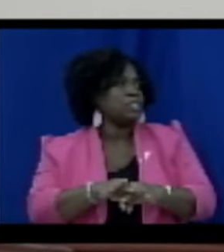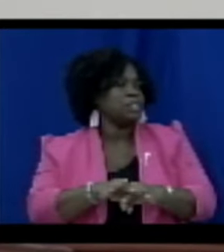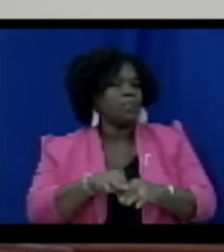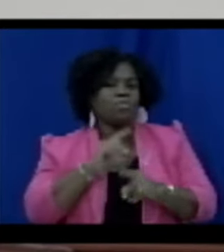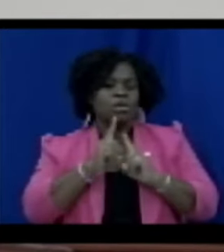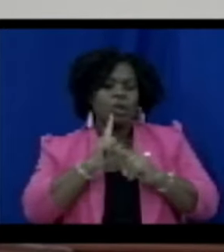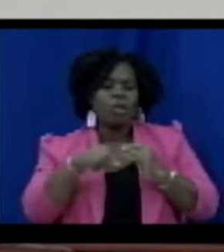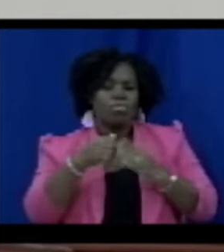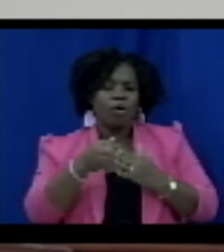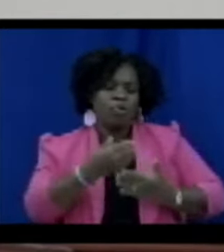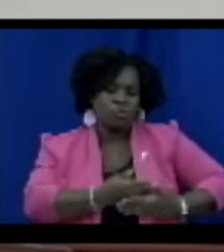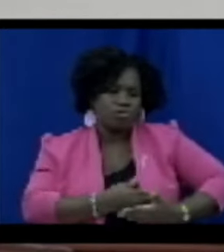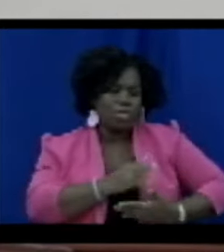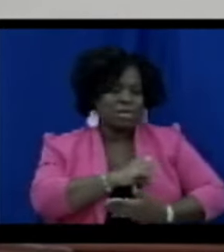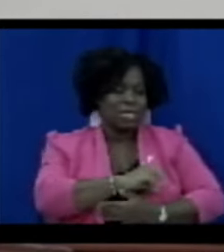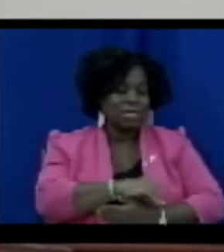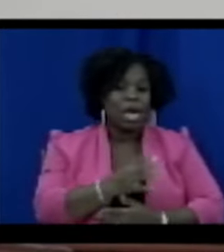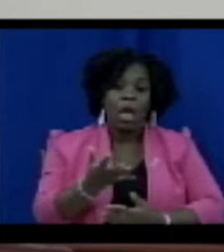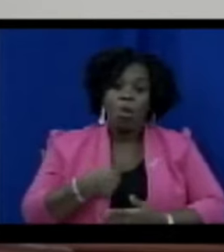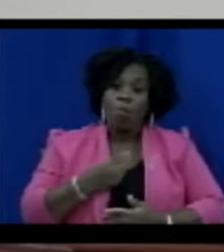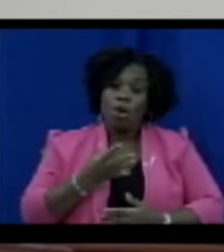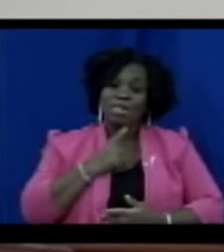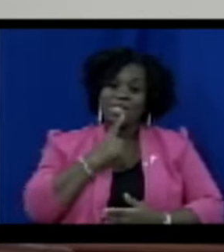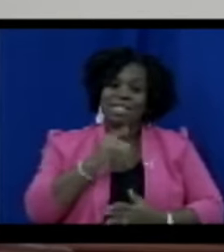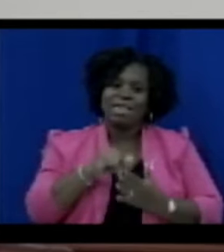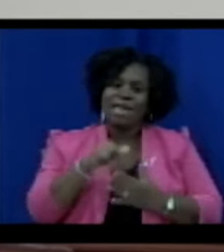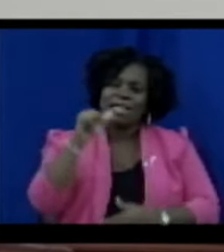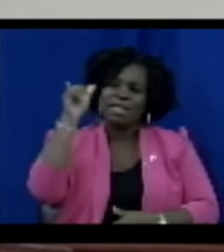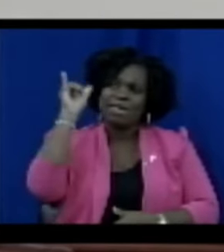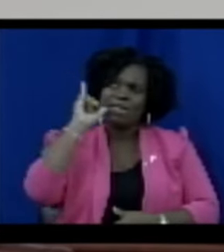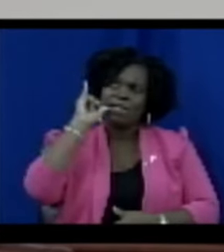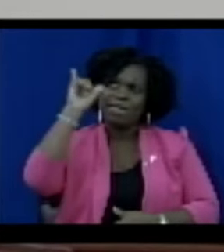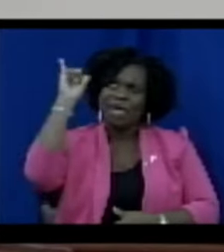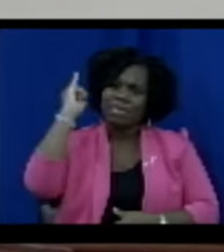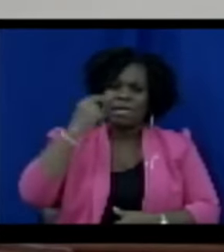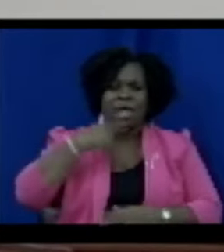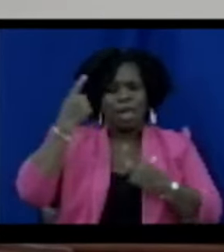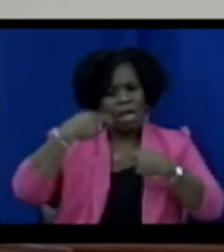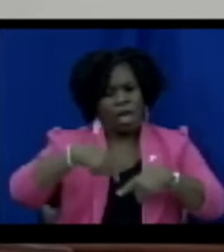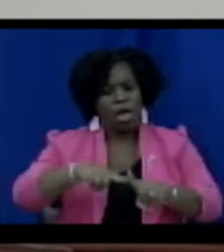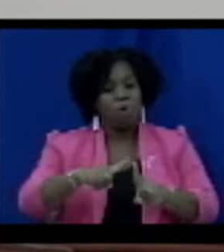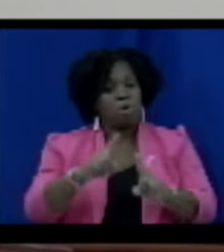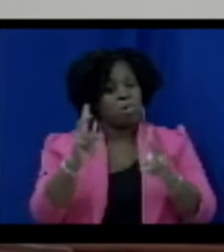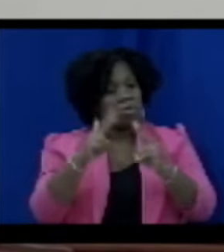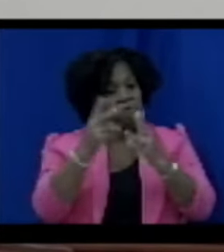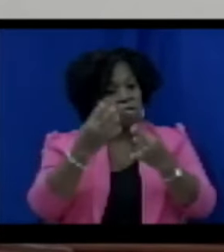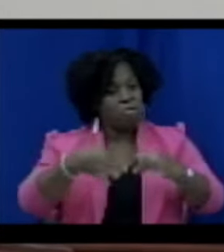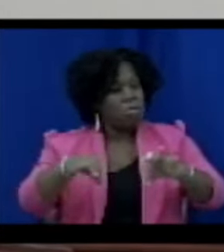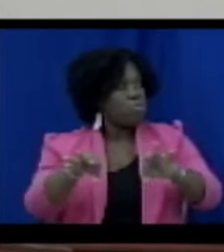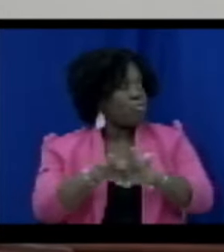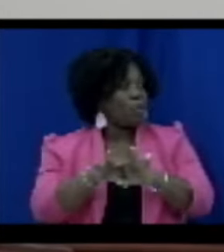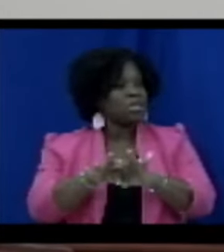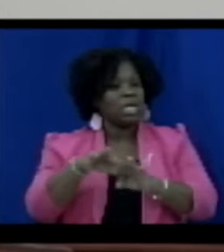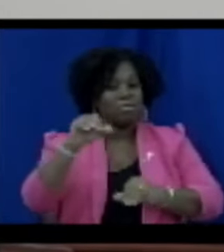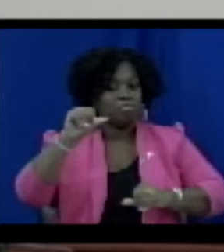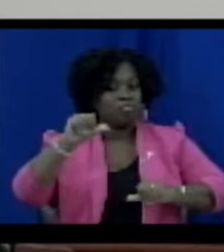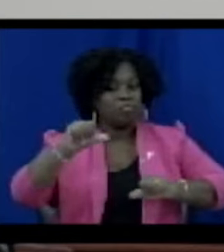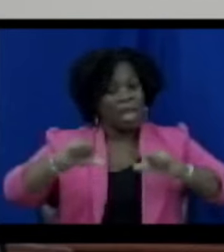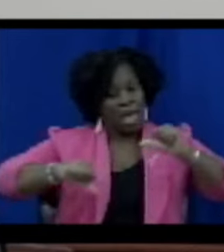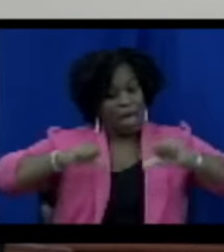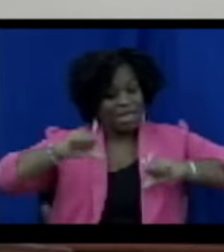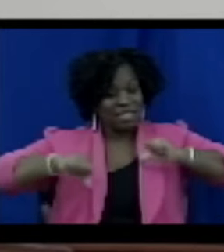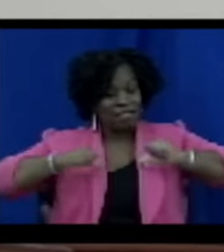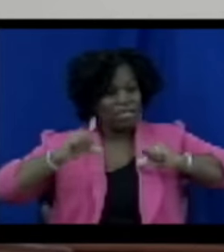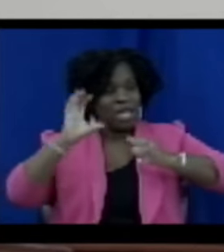Madam Speaker, want to say that yesterday I attended a very important activity at the K-On High School. They